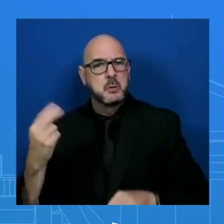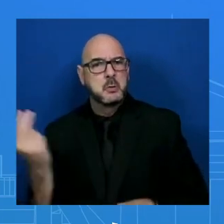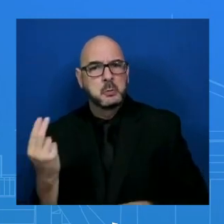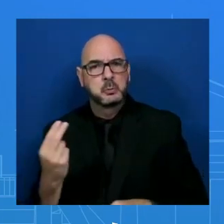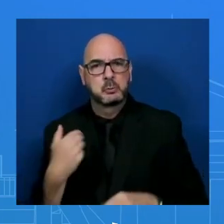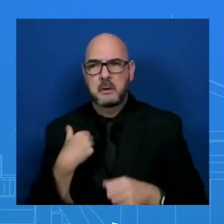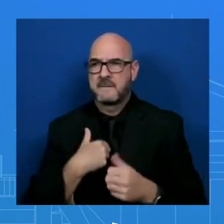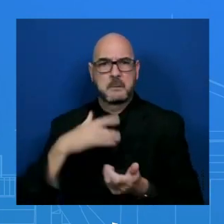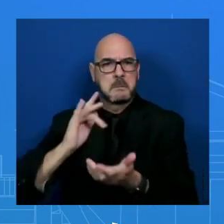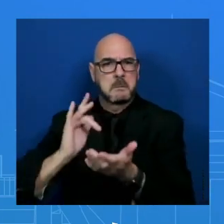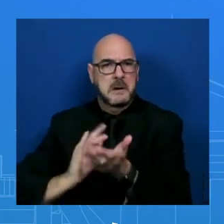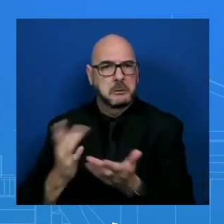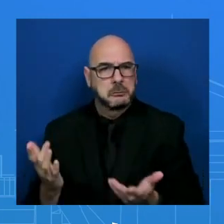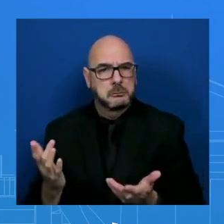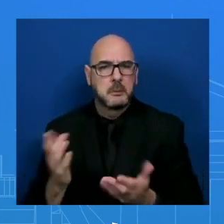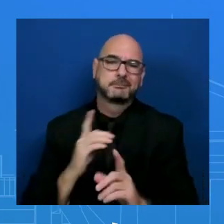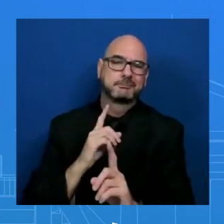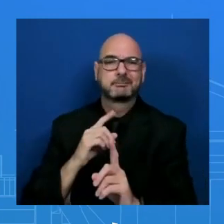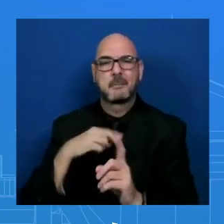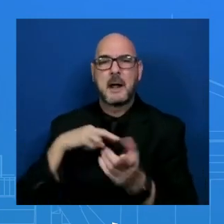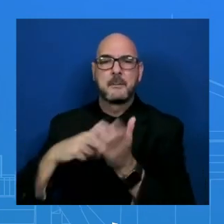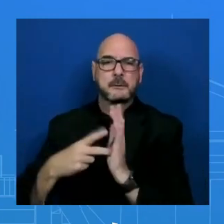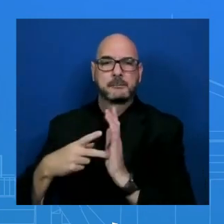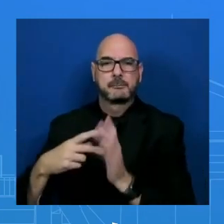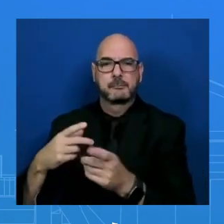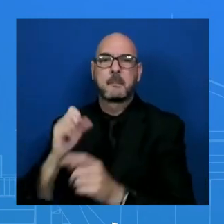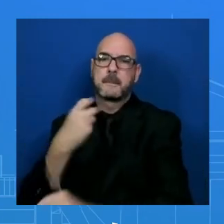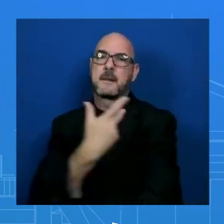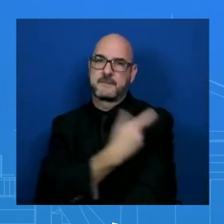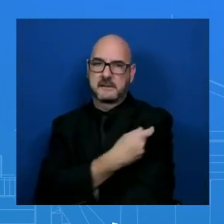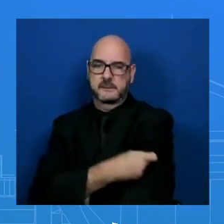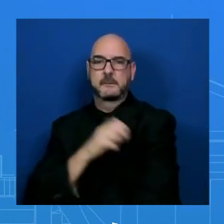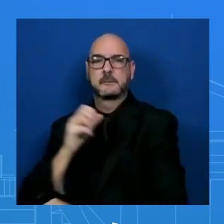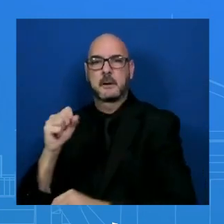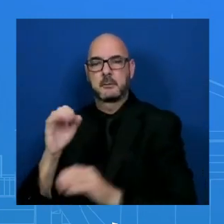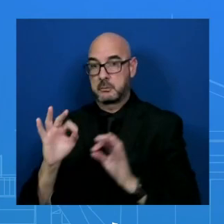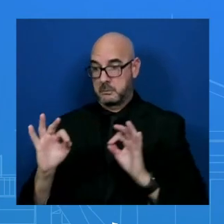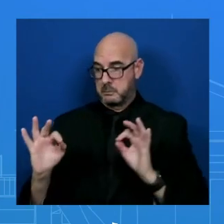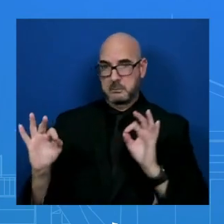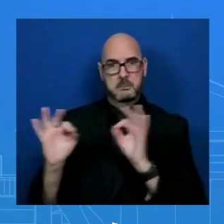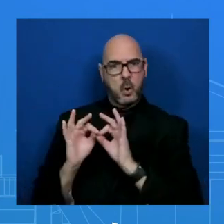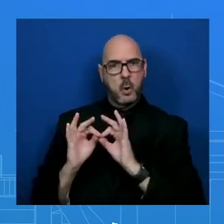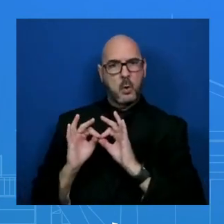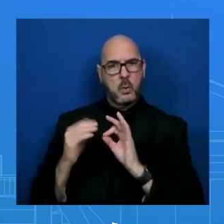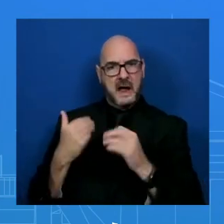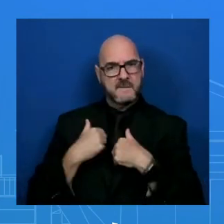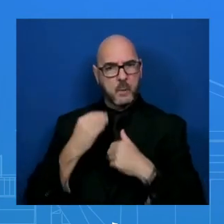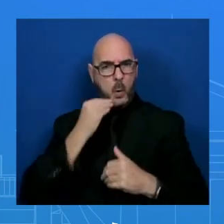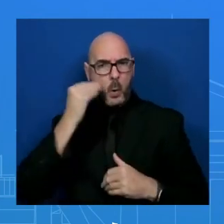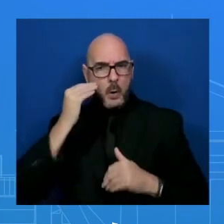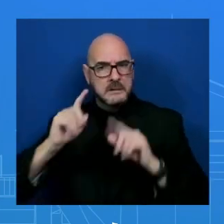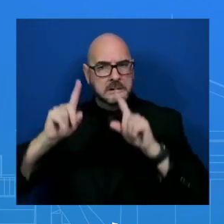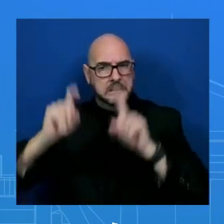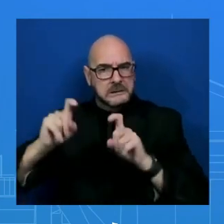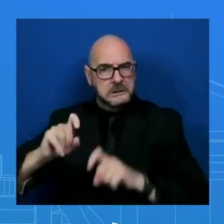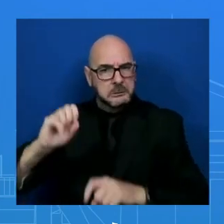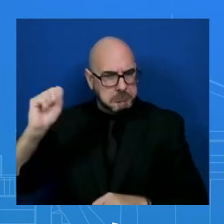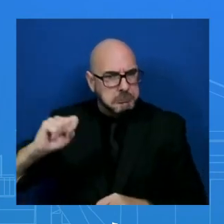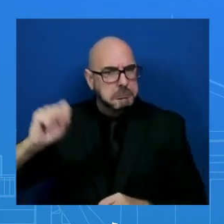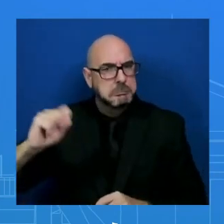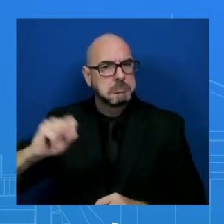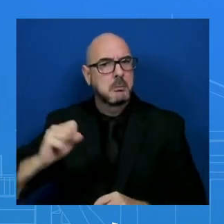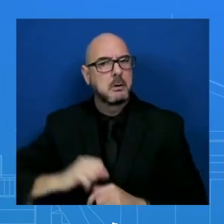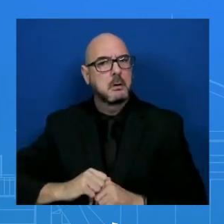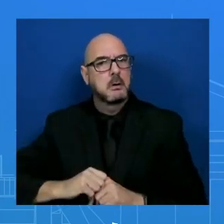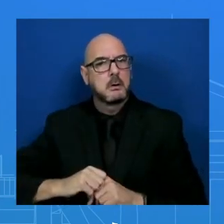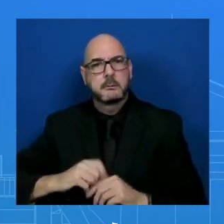vaccines, which is going to be incredibly important. We're going to – we have these home at test – home – at home tests, which is absolutely